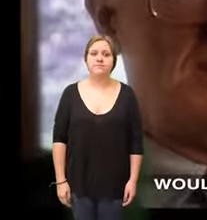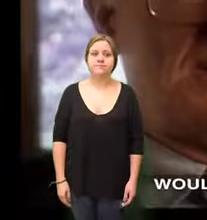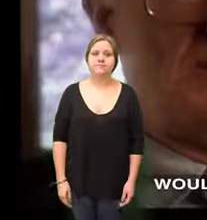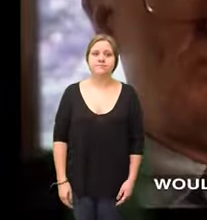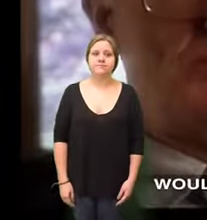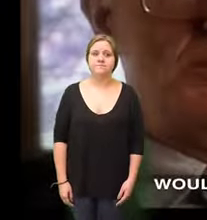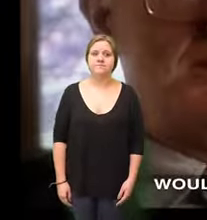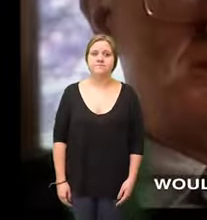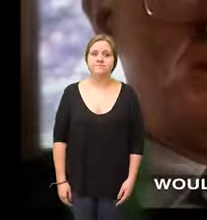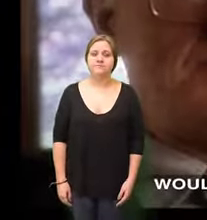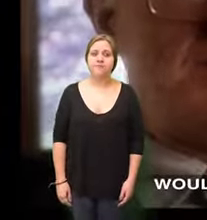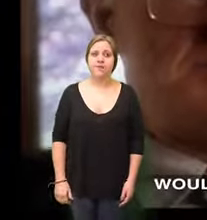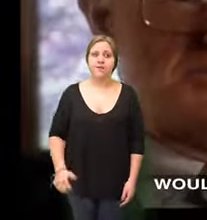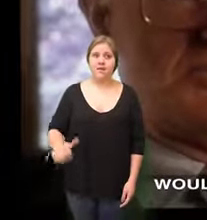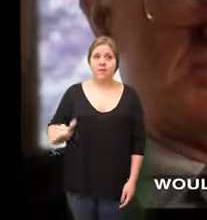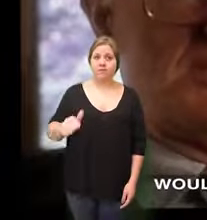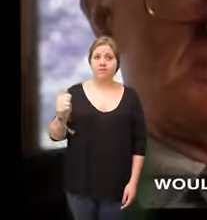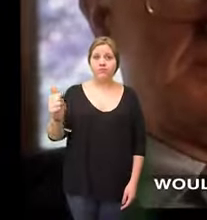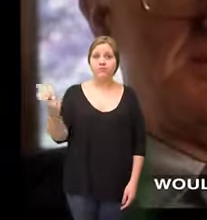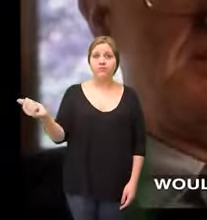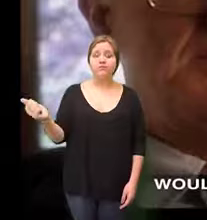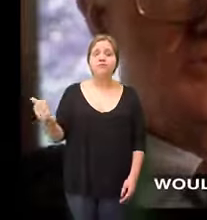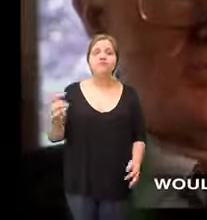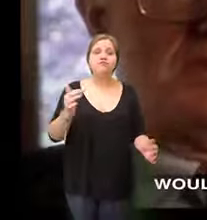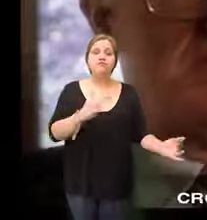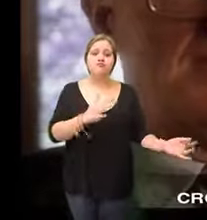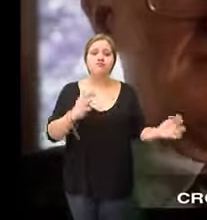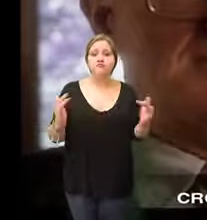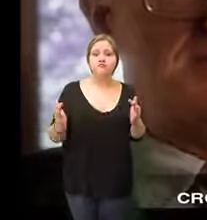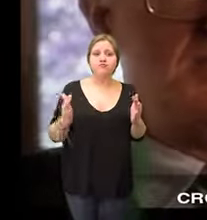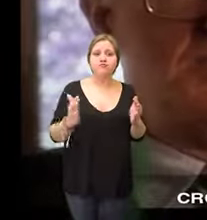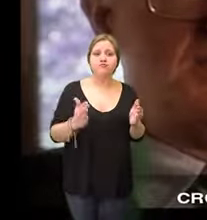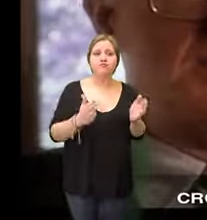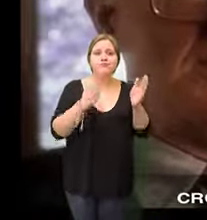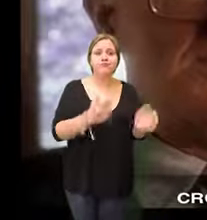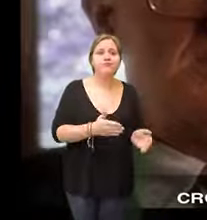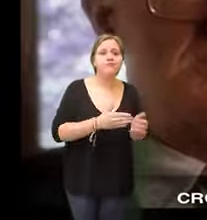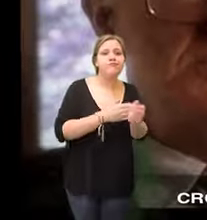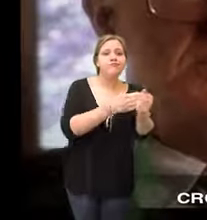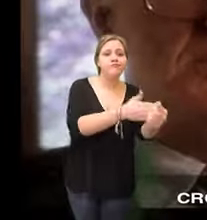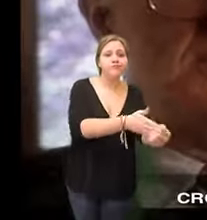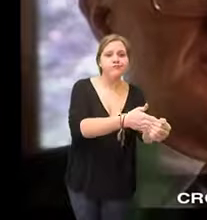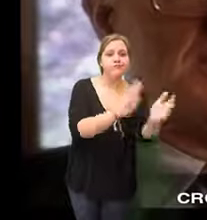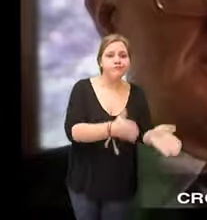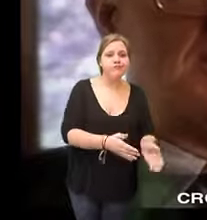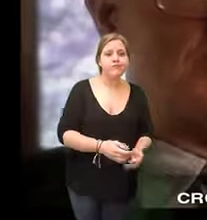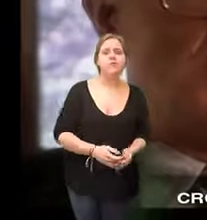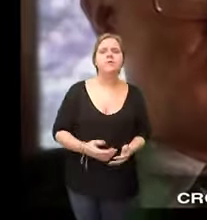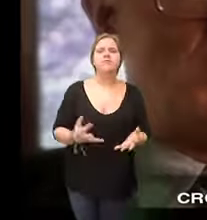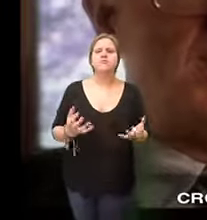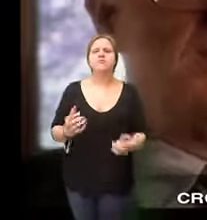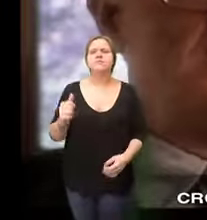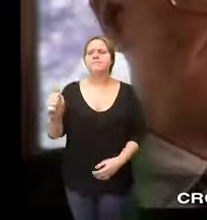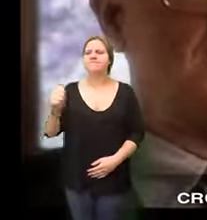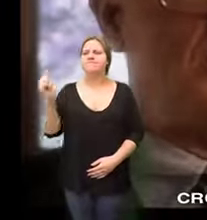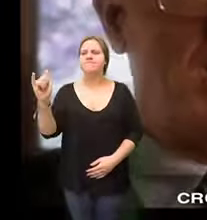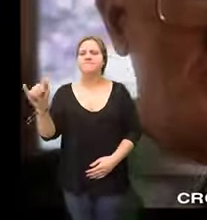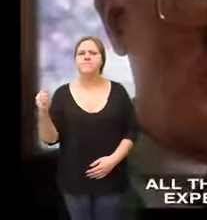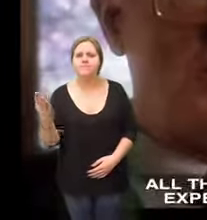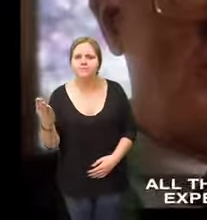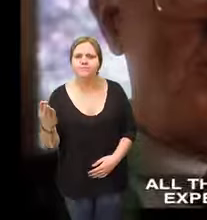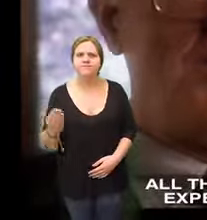what had ever done such a thing I mean in history it seemed Caesar Cromwell